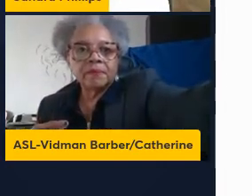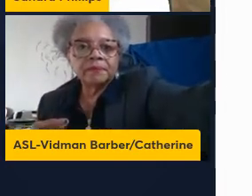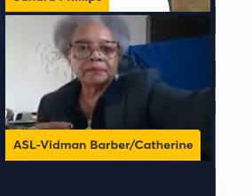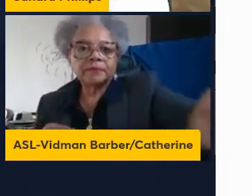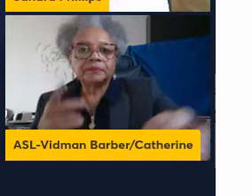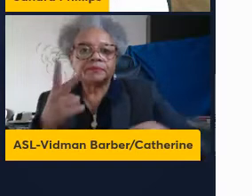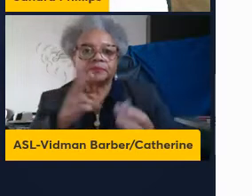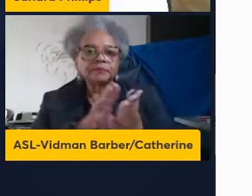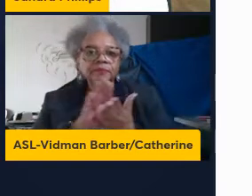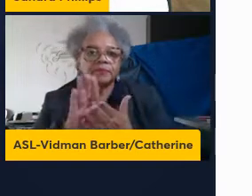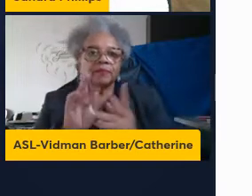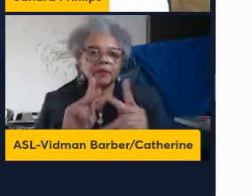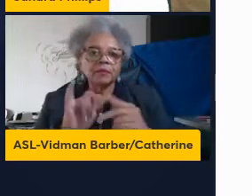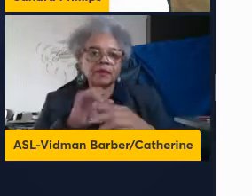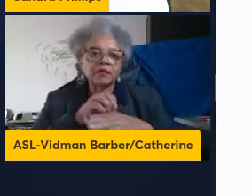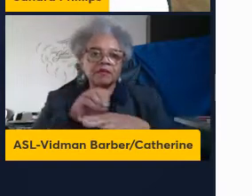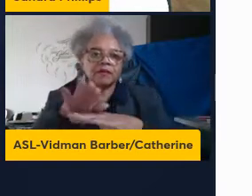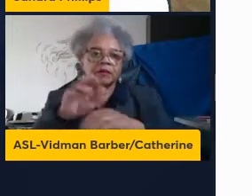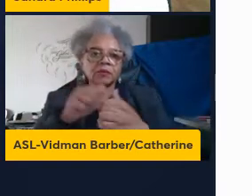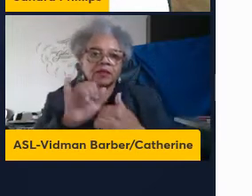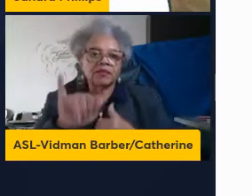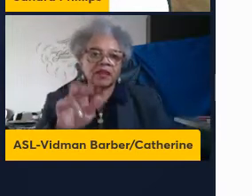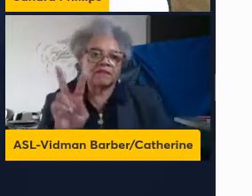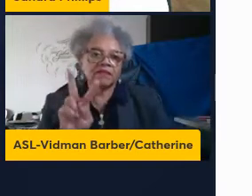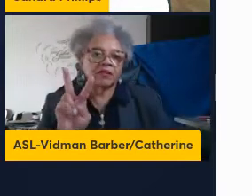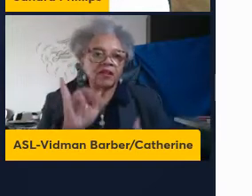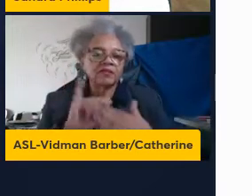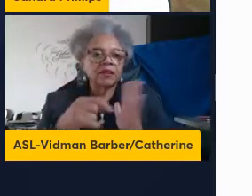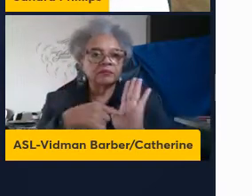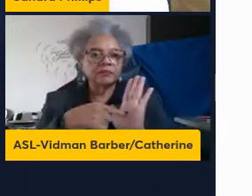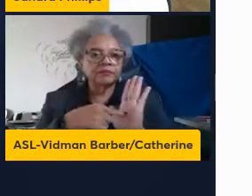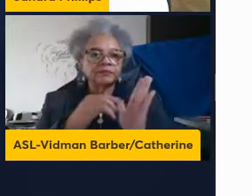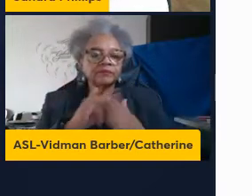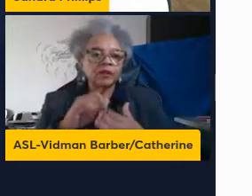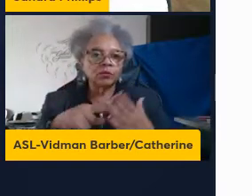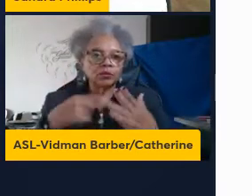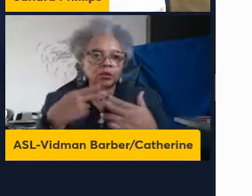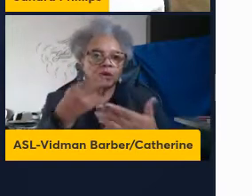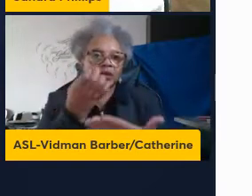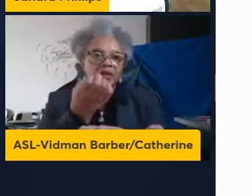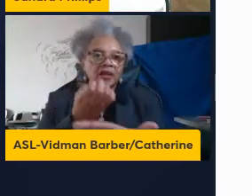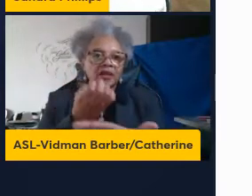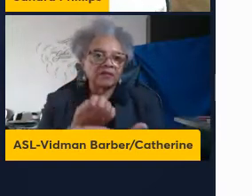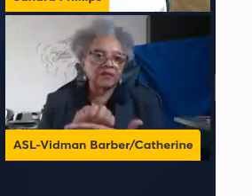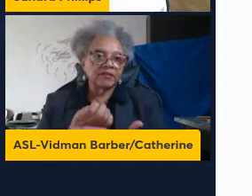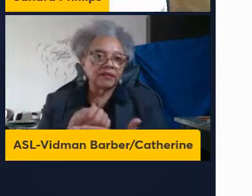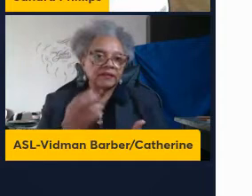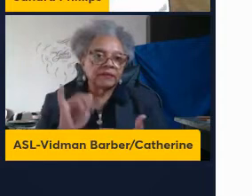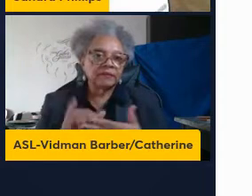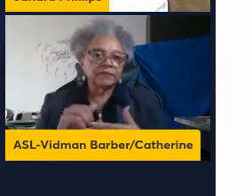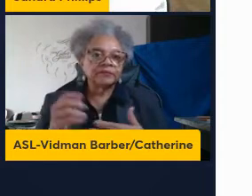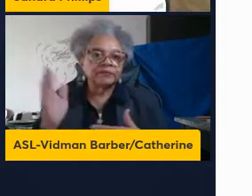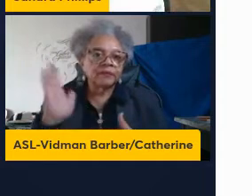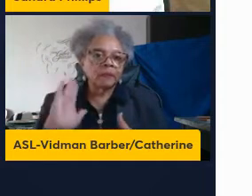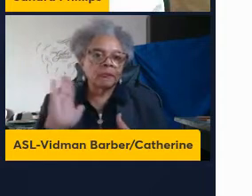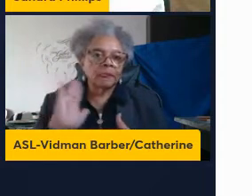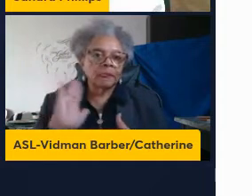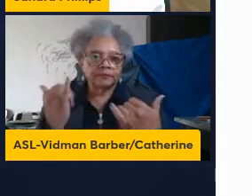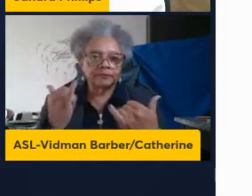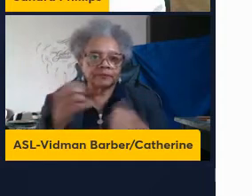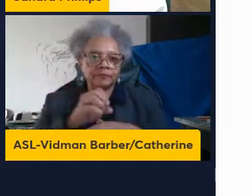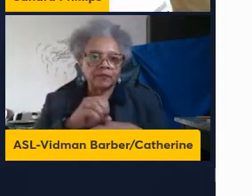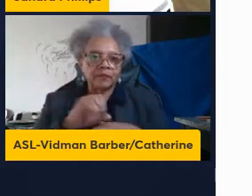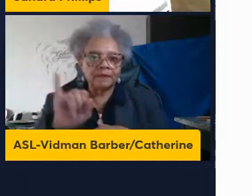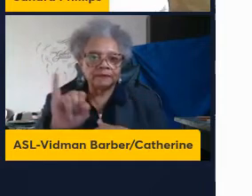are infected with this virus and exhibiting serological evidence of past or current infections. And